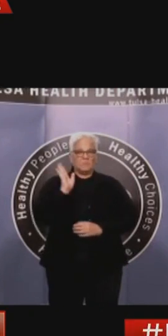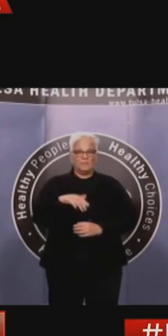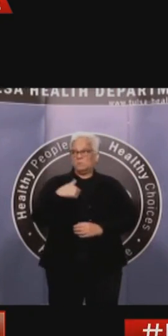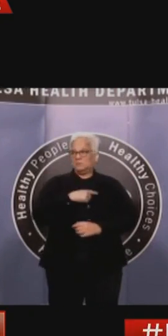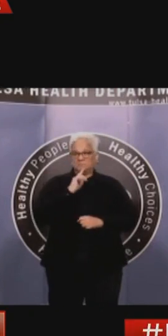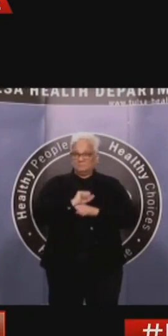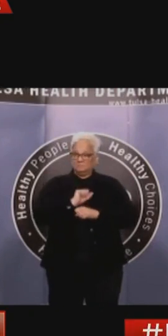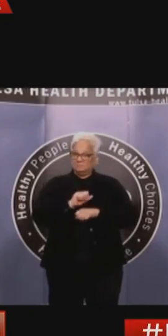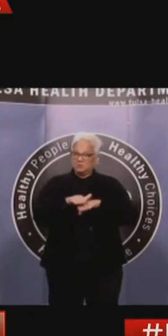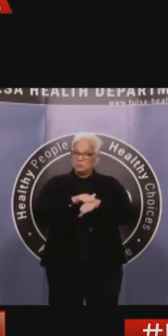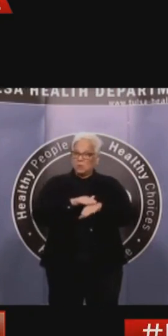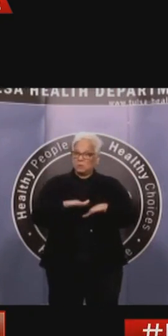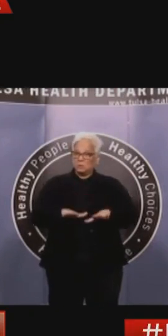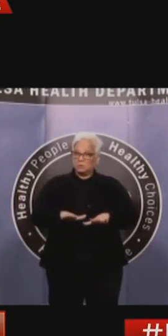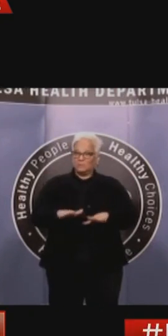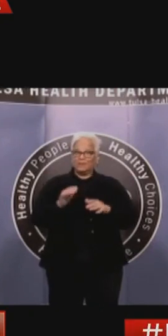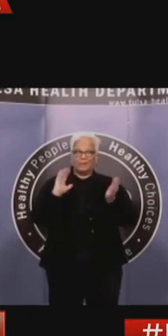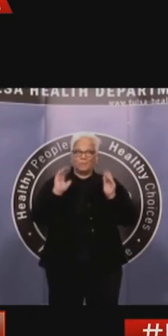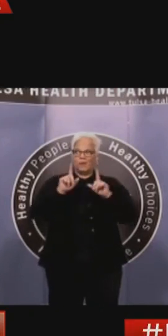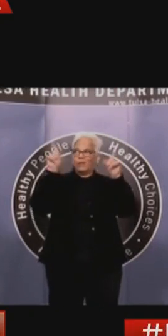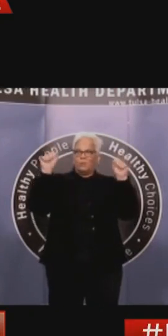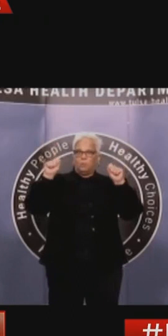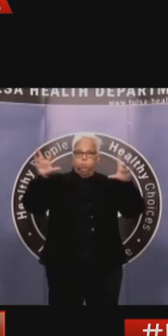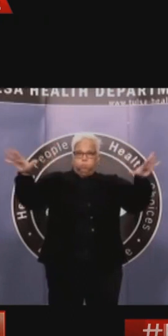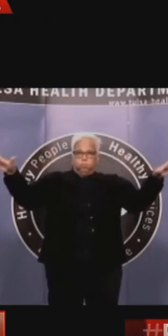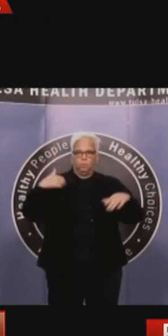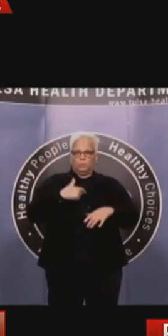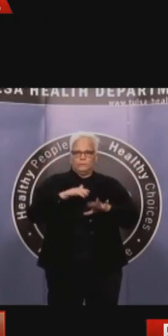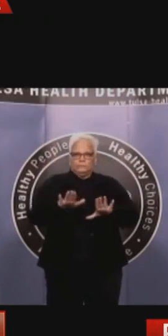And now I'd like to turn it over to my colleague from Tulsa County, Karen Keith.